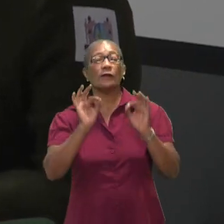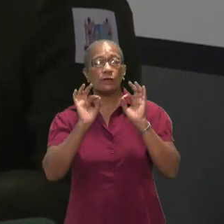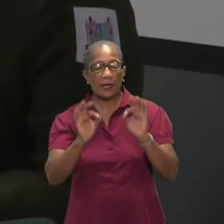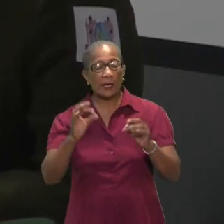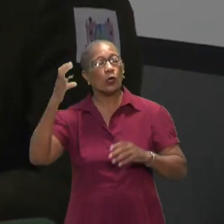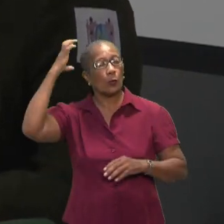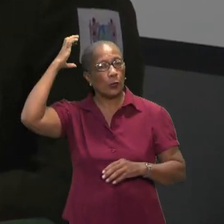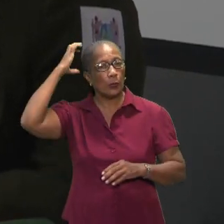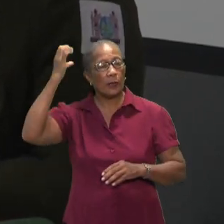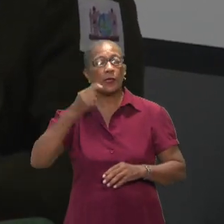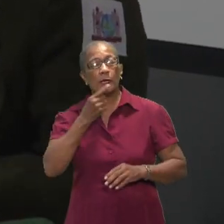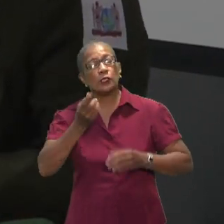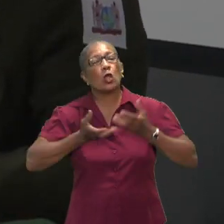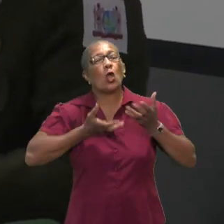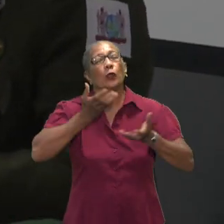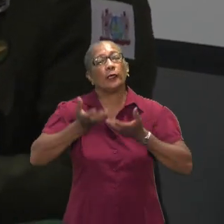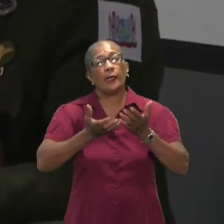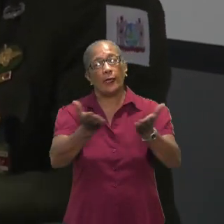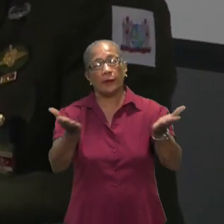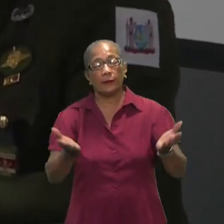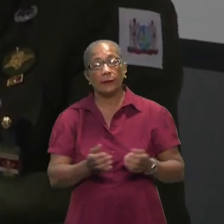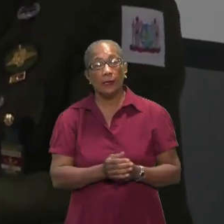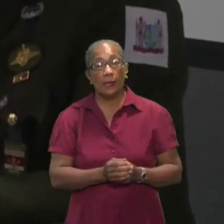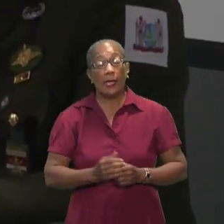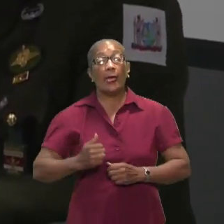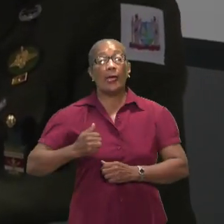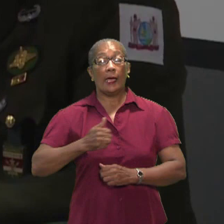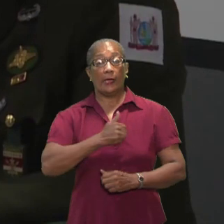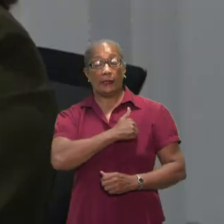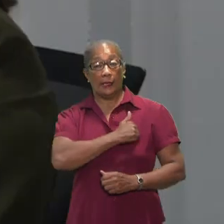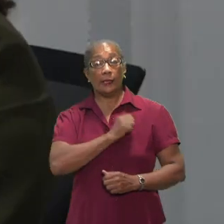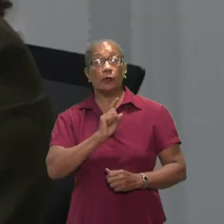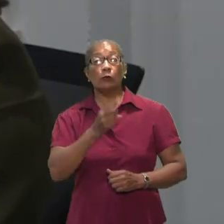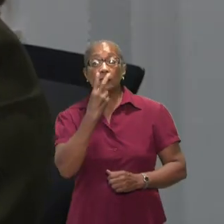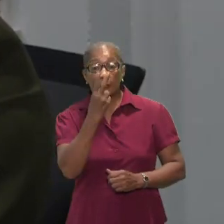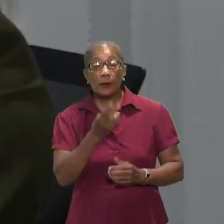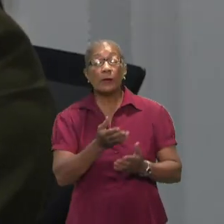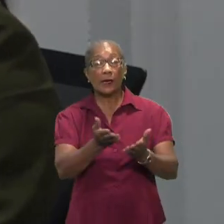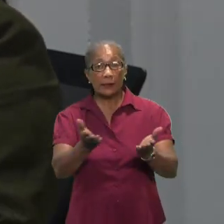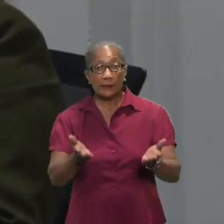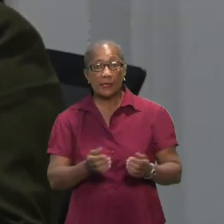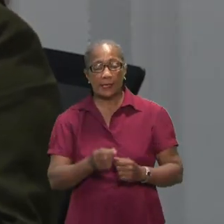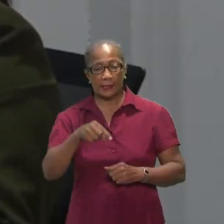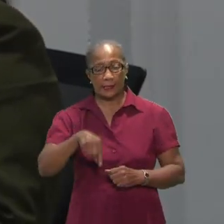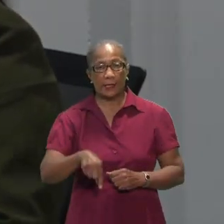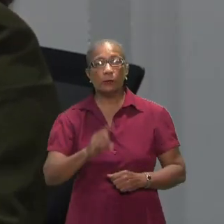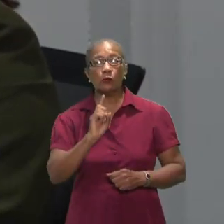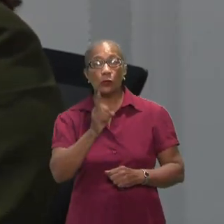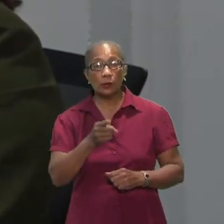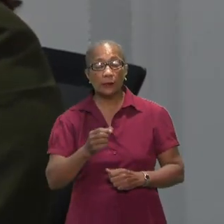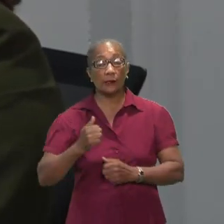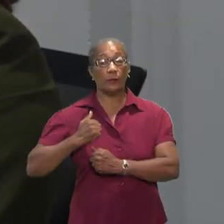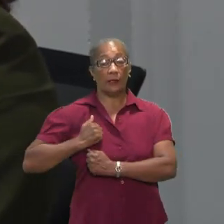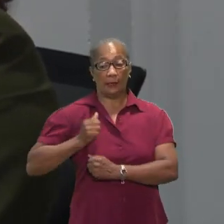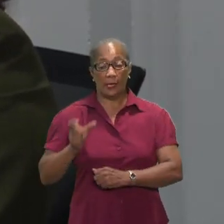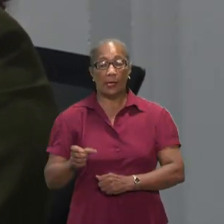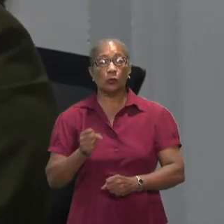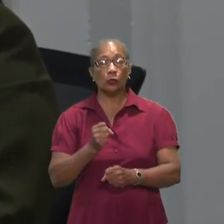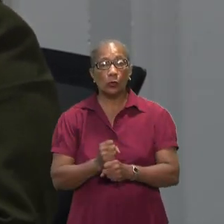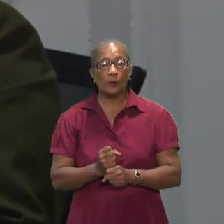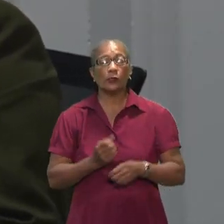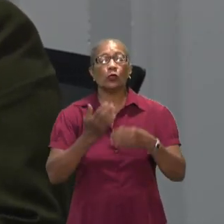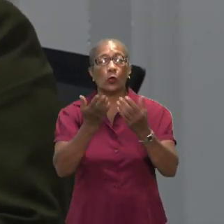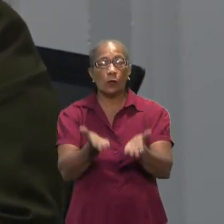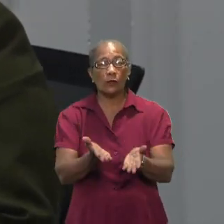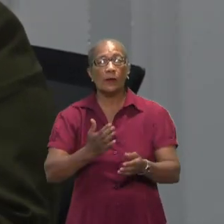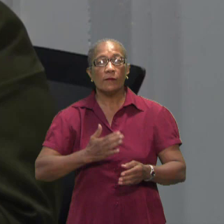addressed. The military needs to be more visible. The military will do this by transferring awareness to the community.